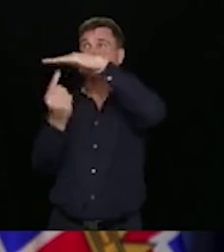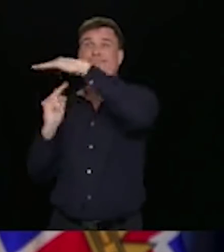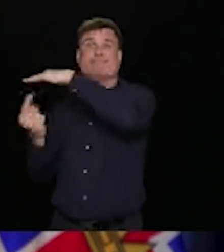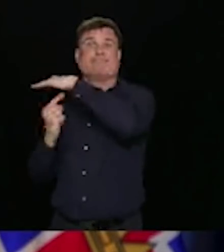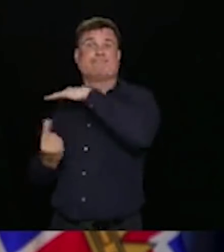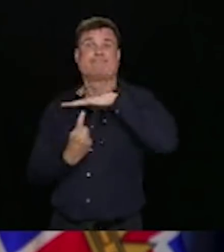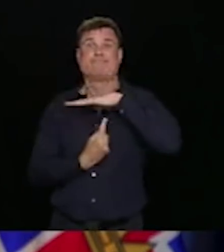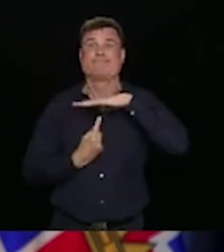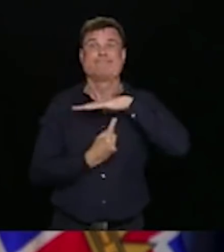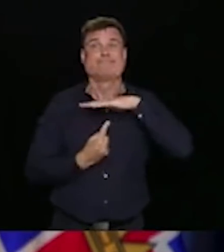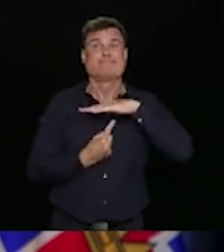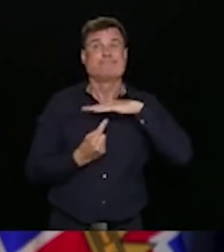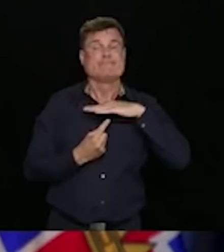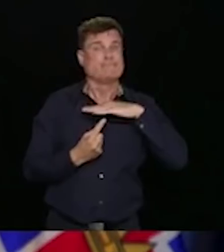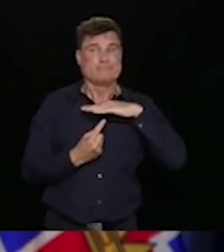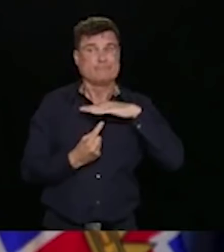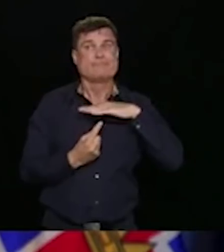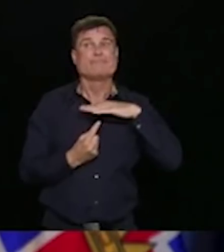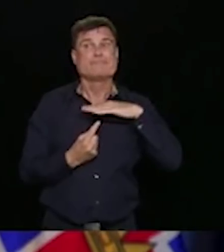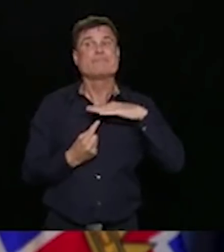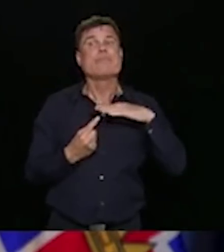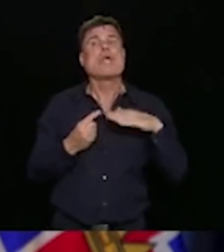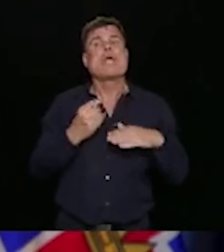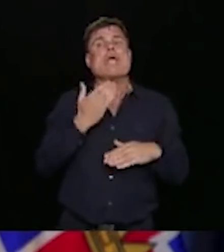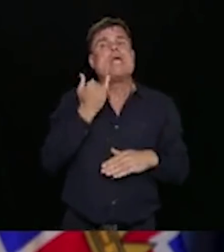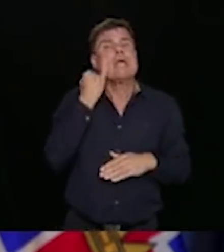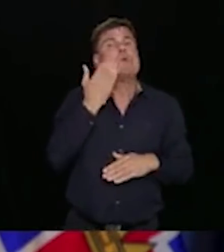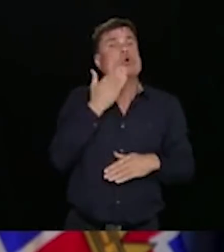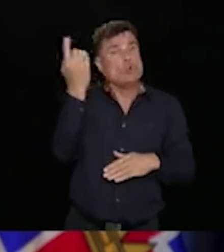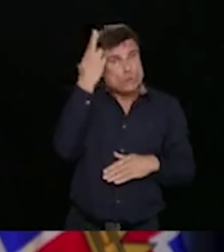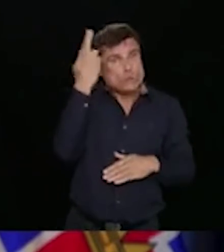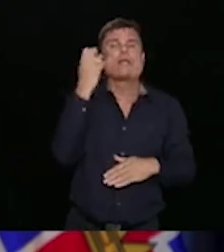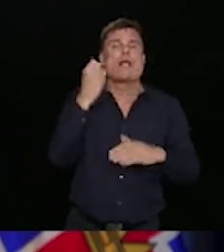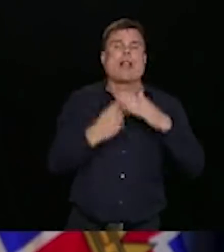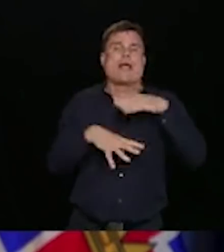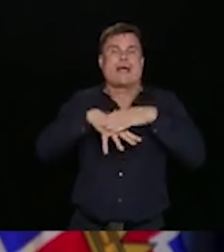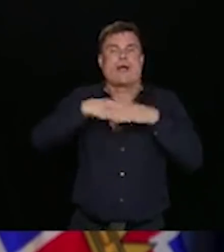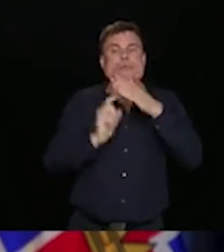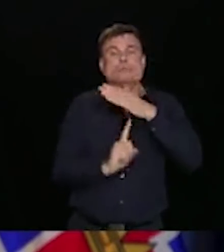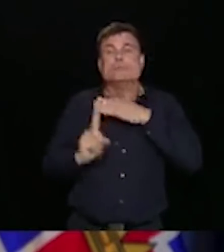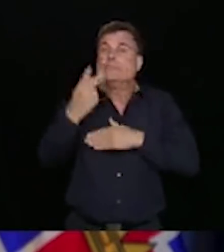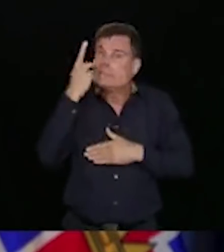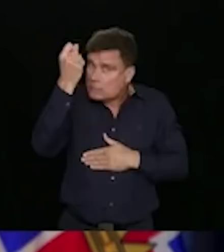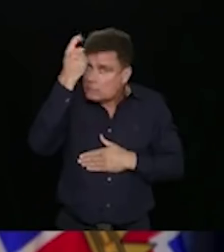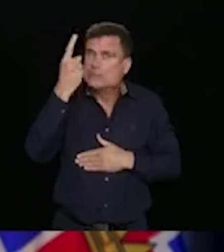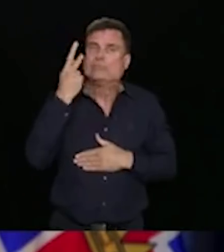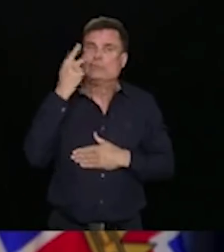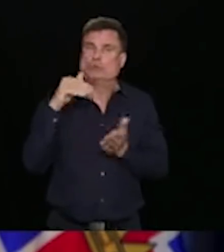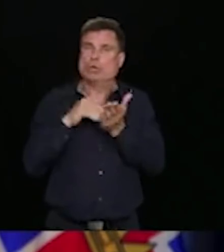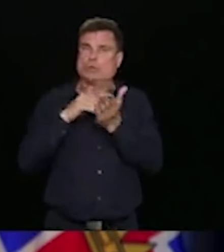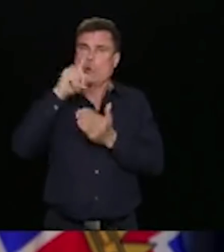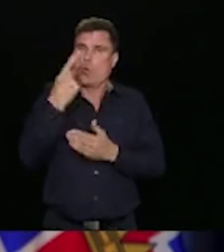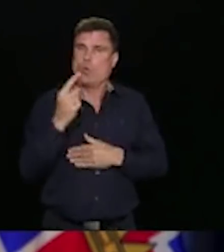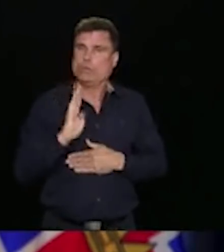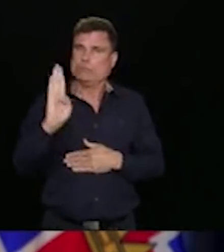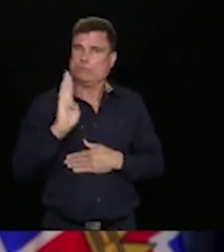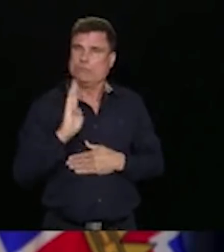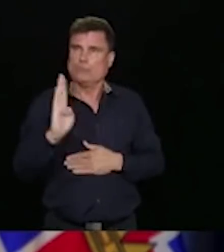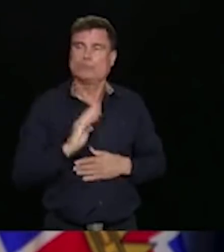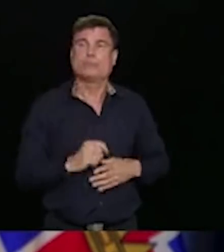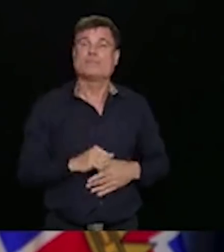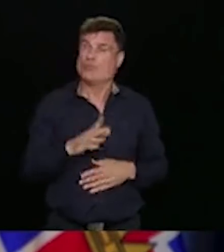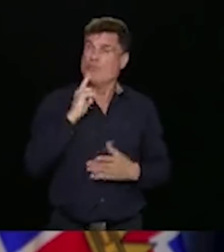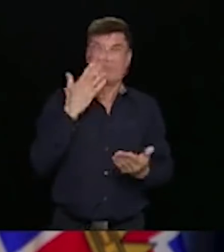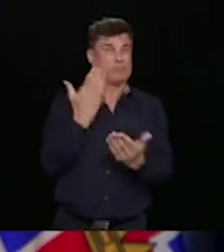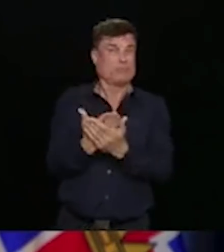care. That is the impact that this is having on our friends and our families in this province right now. It shows us that the actions